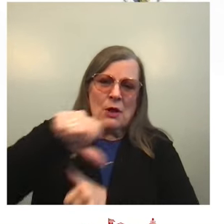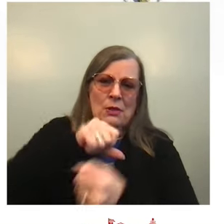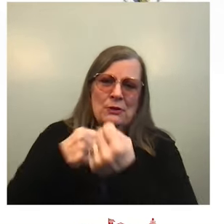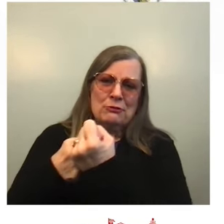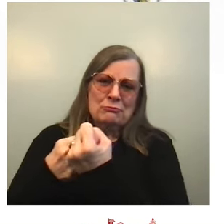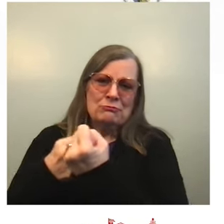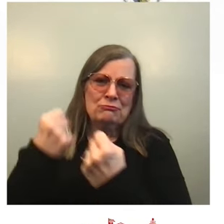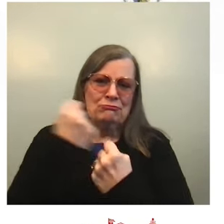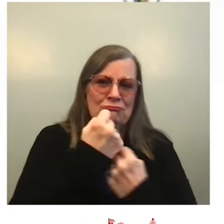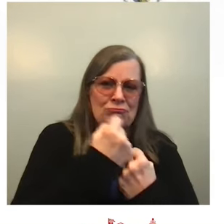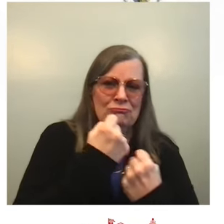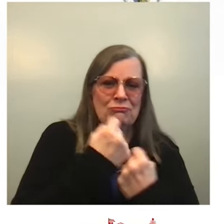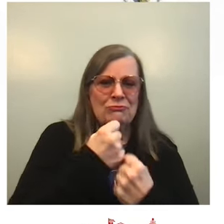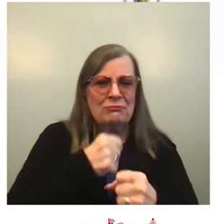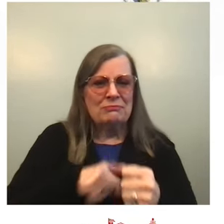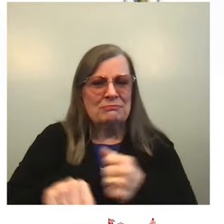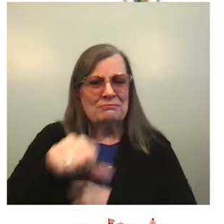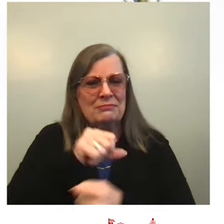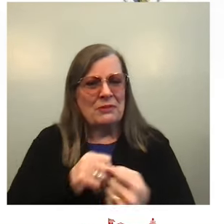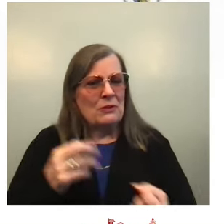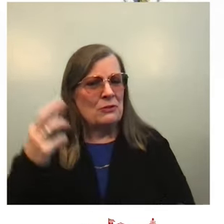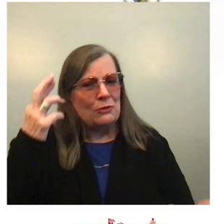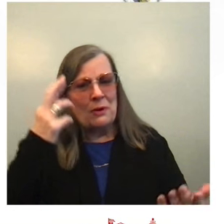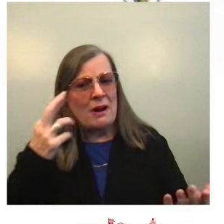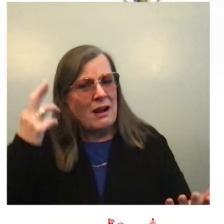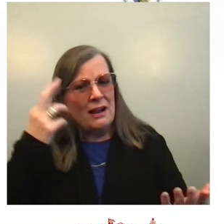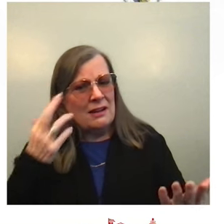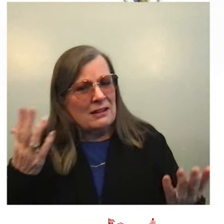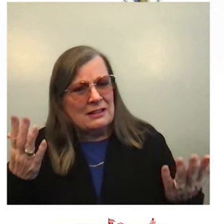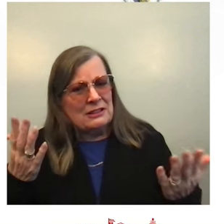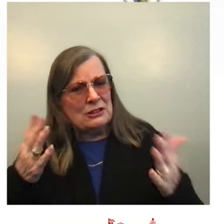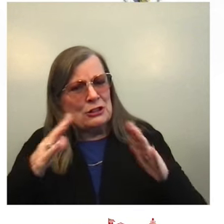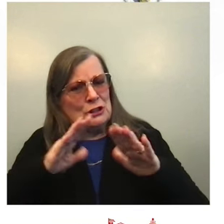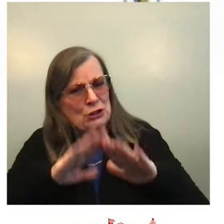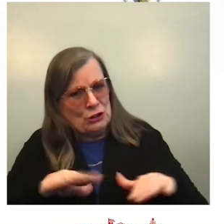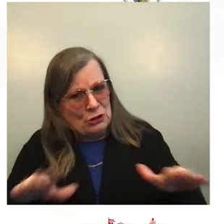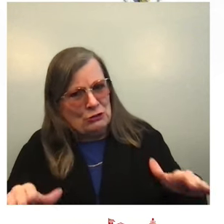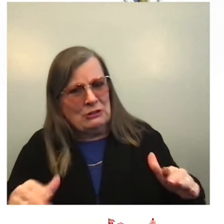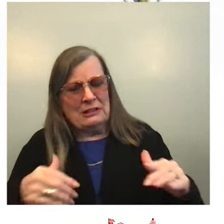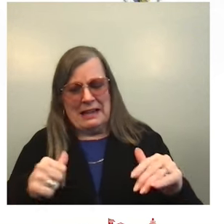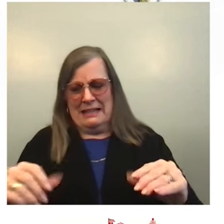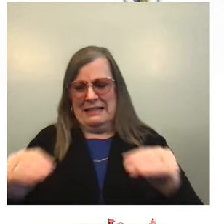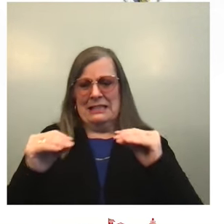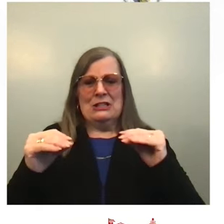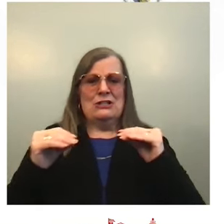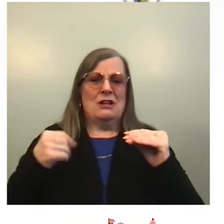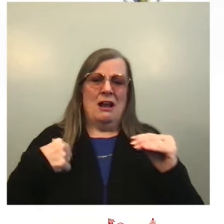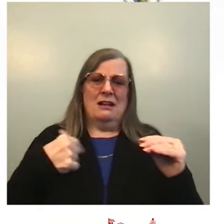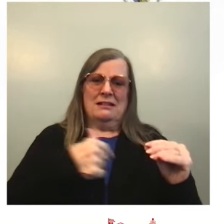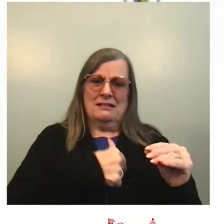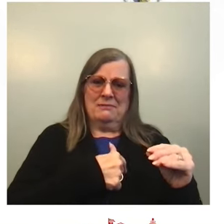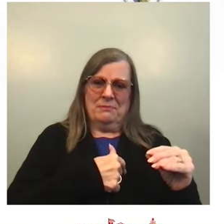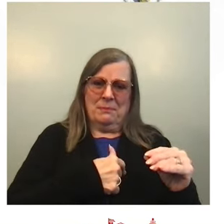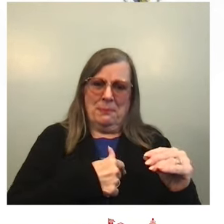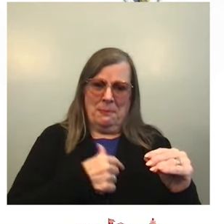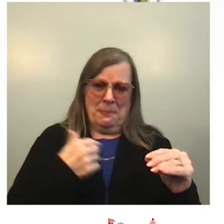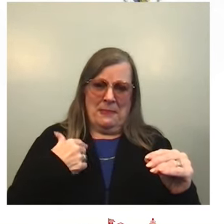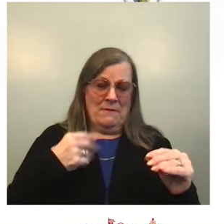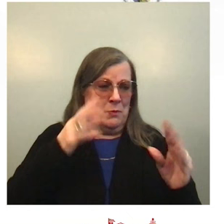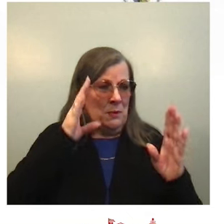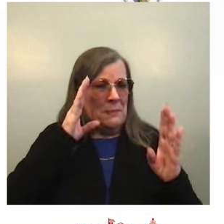Because, you know, children have something to teach us. If we're wise enough to listen. How to remain